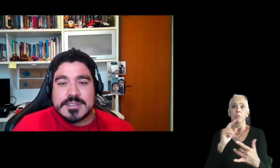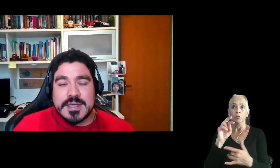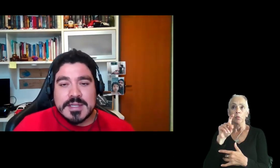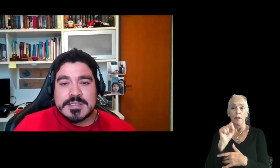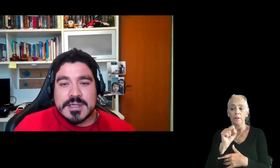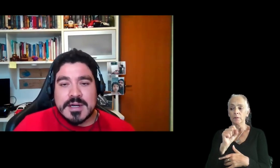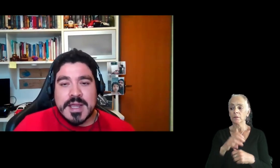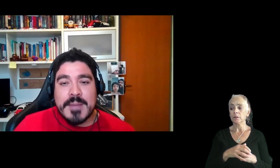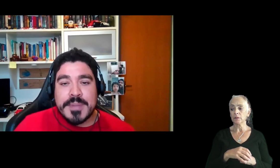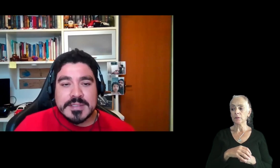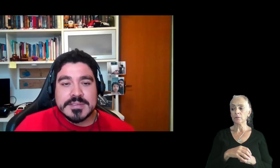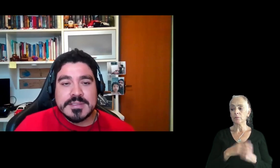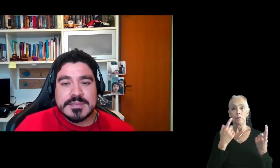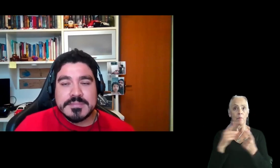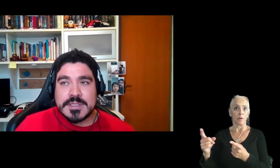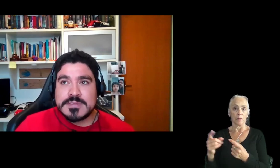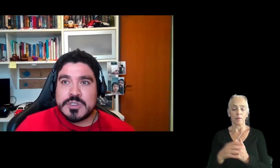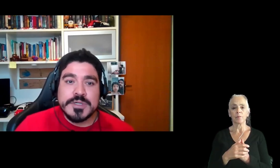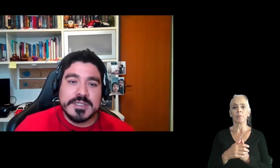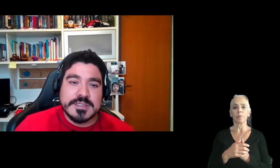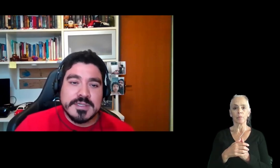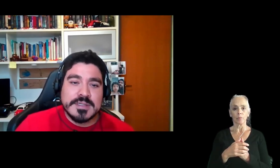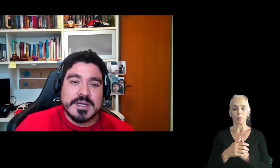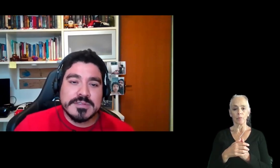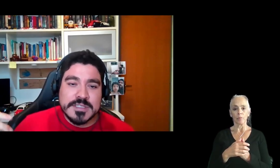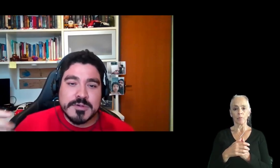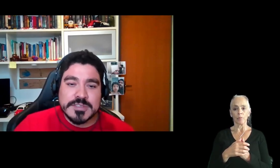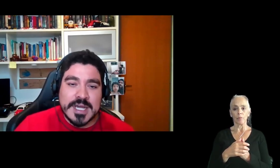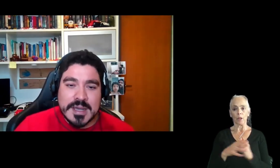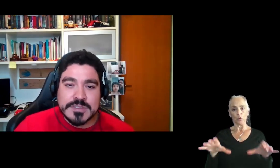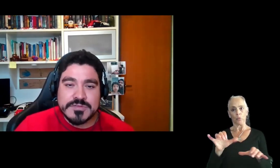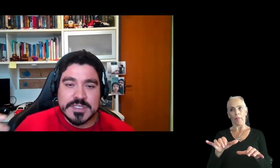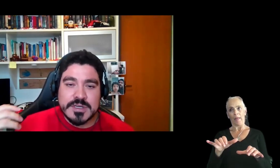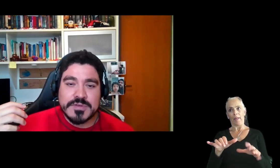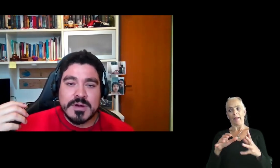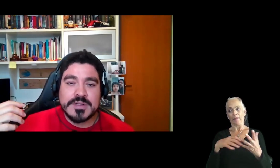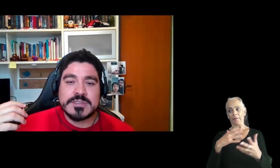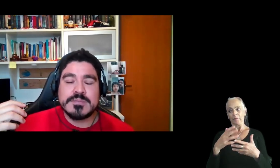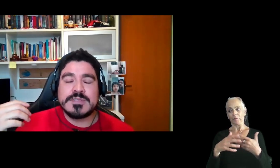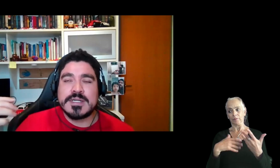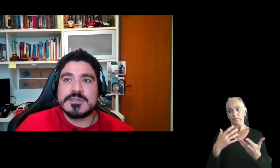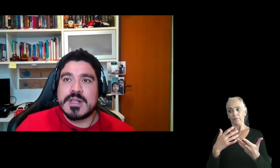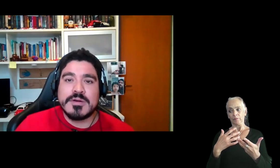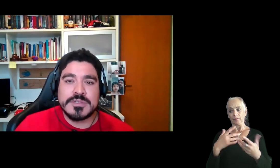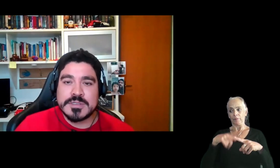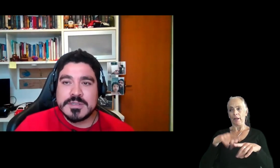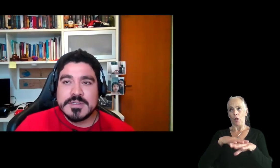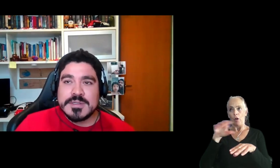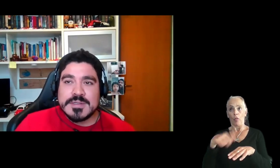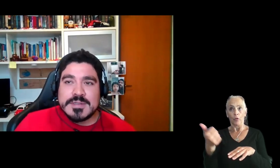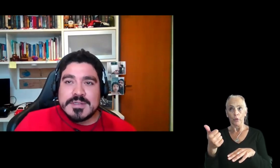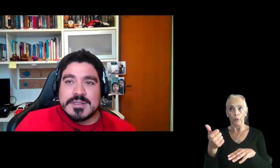chains that are happening and, and, and do it in a considerable time to face off other simultaneous launch.